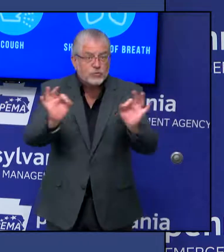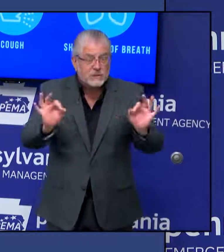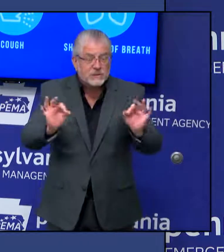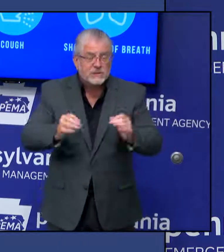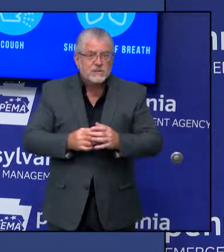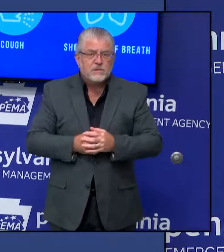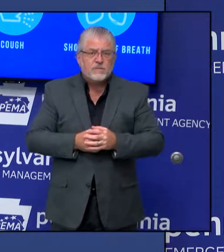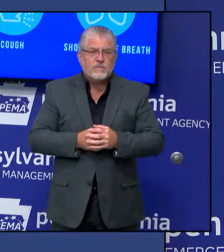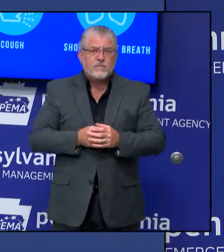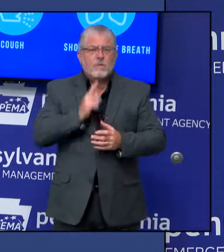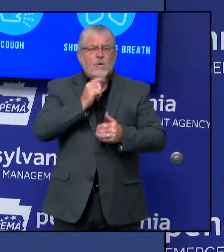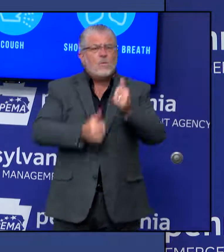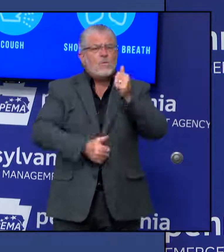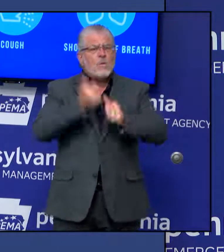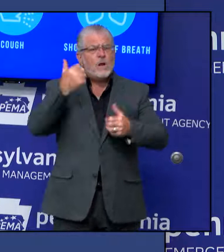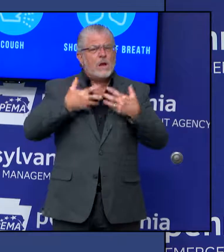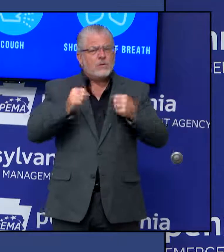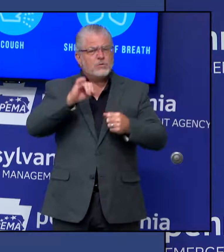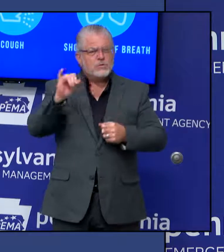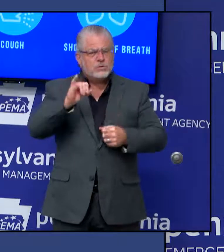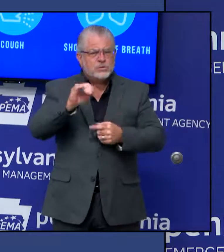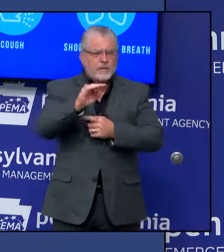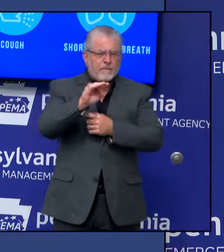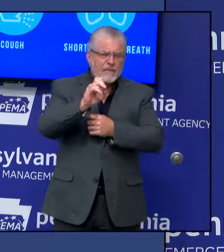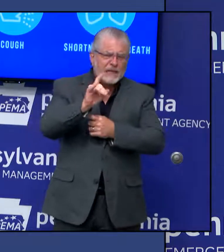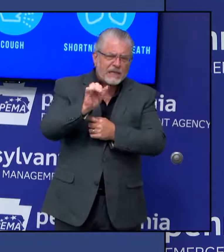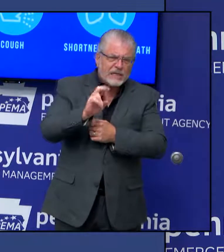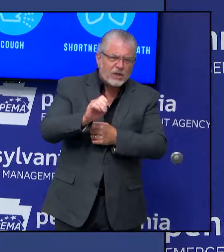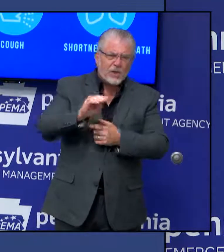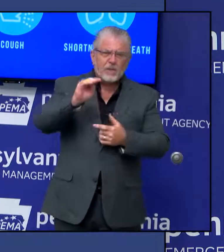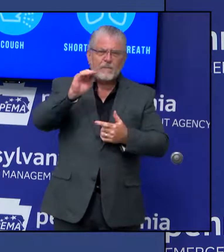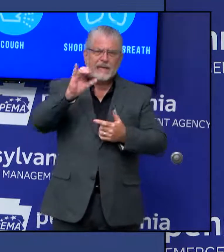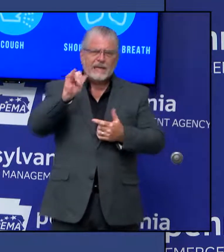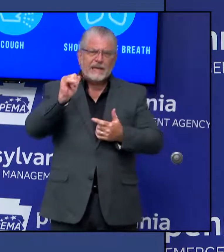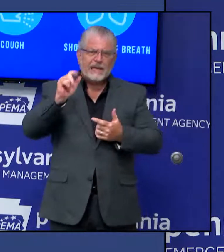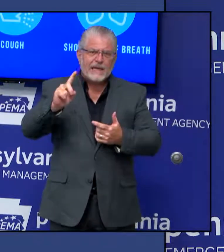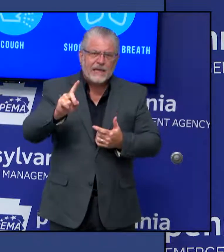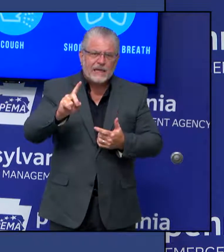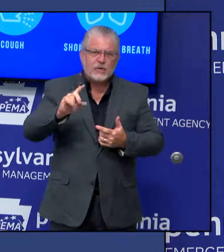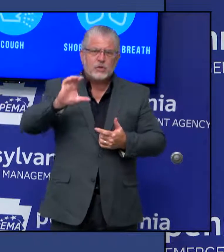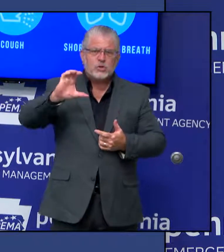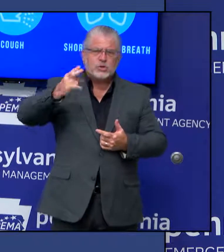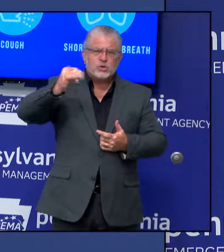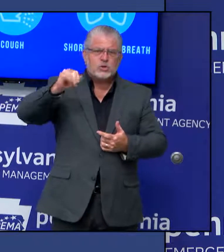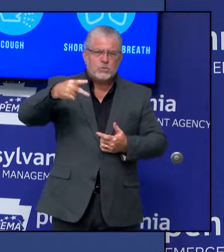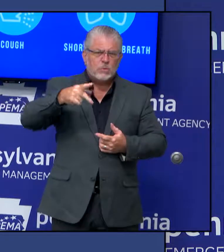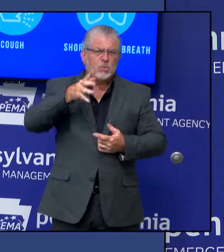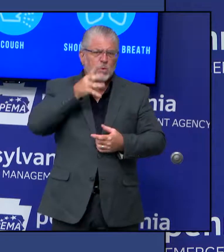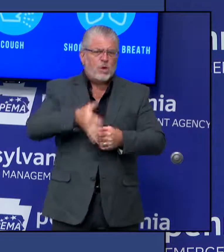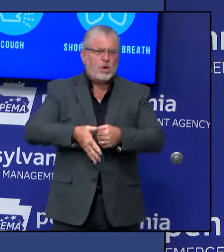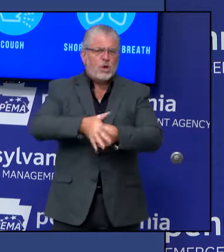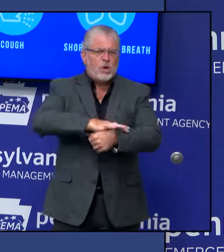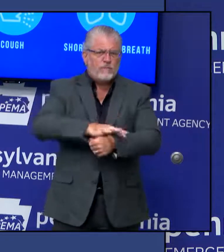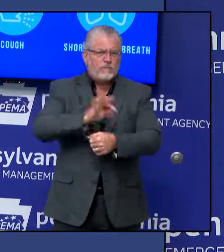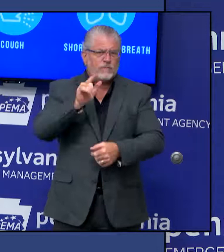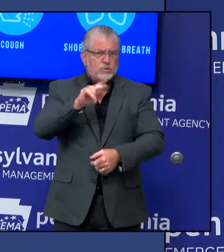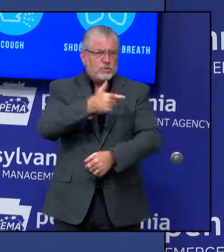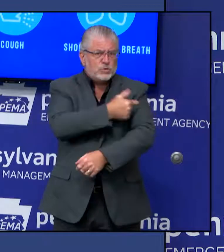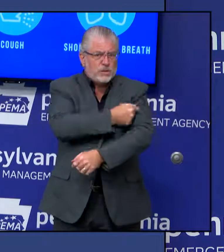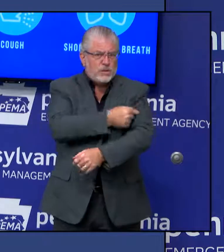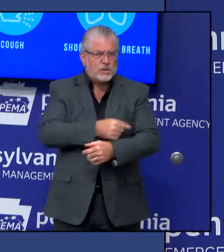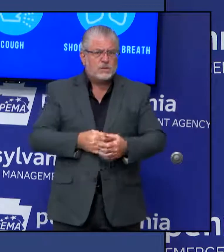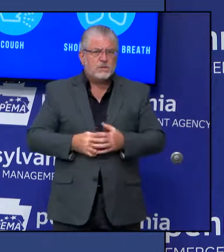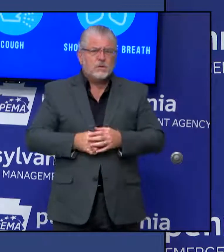CHIP. And contact them to see if there's any copay. But remember, your grocery store, pharmacy, and